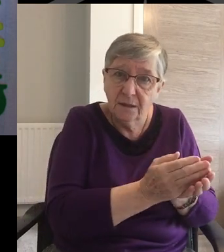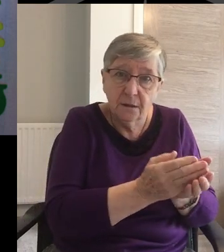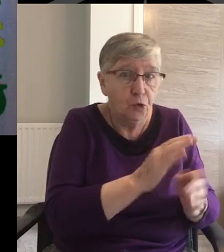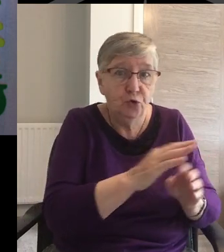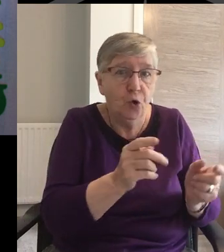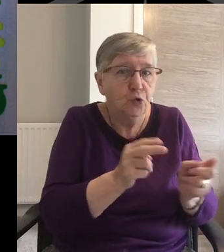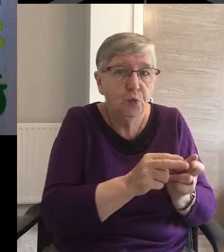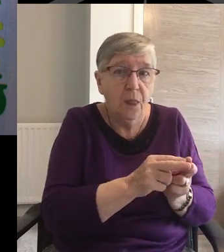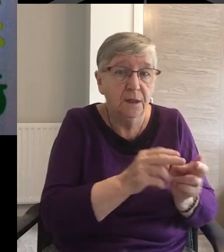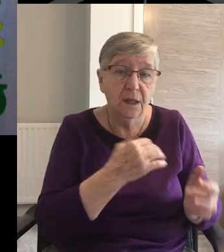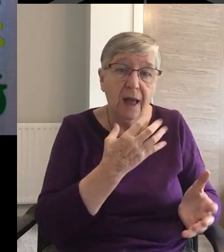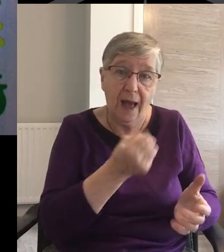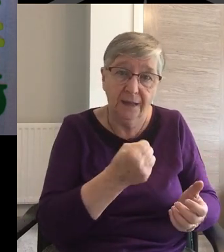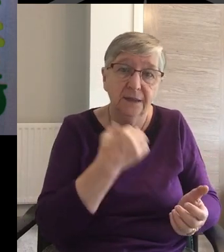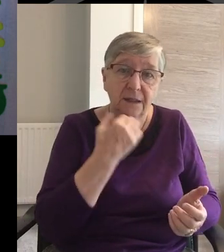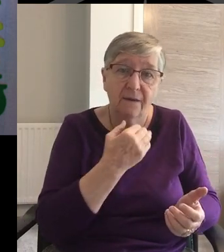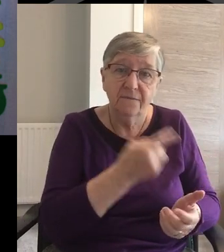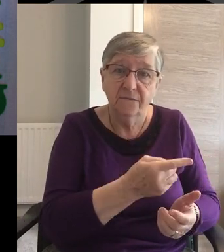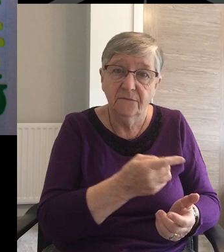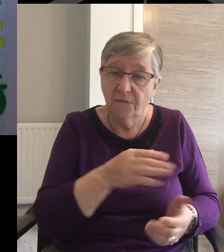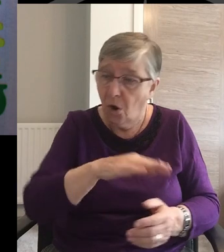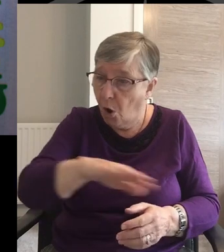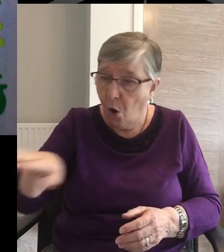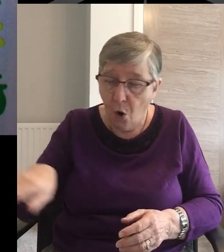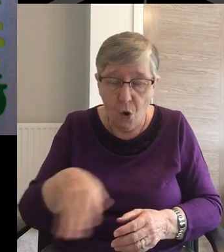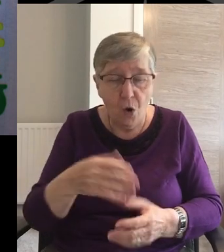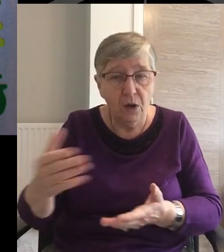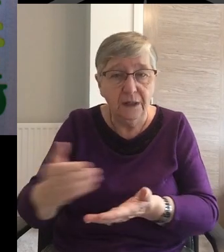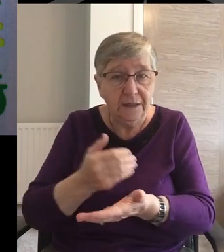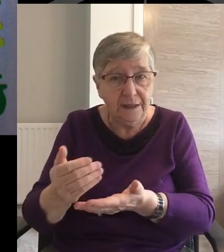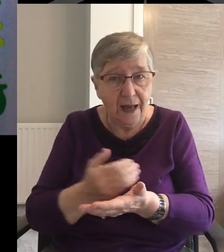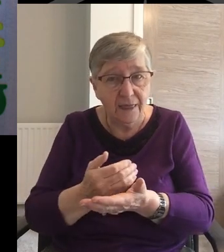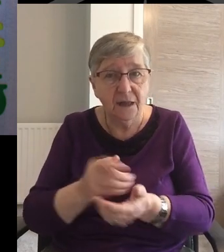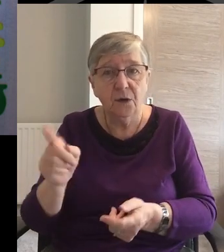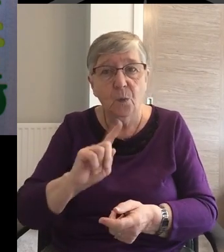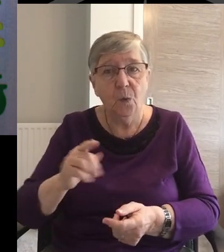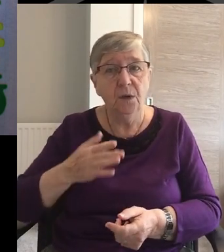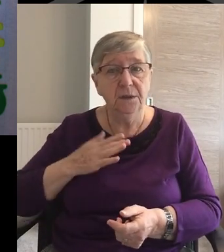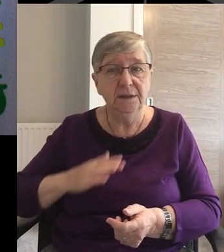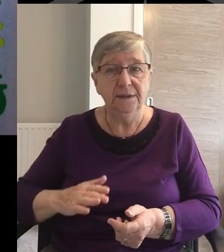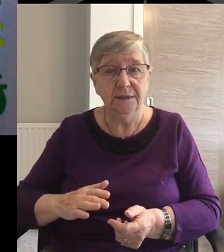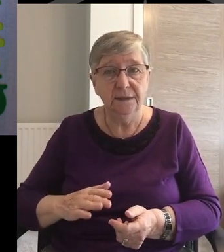too little Everyone had gathered Just as much As they needed